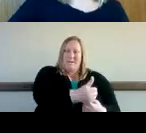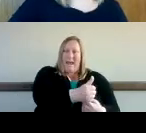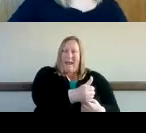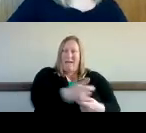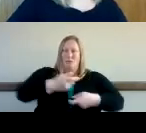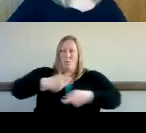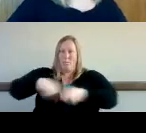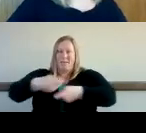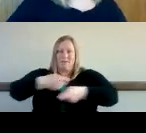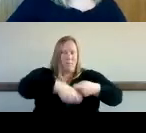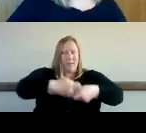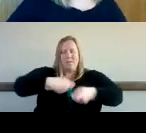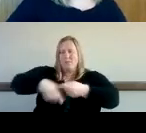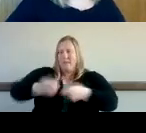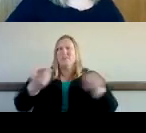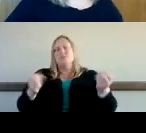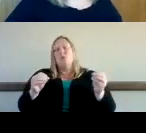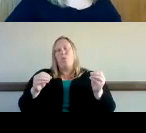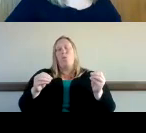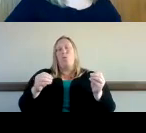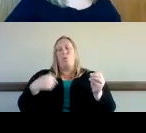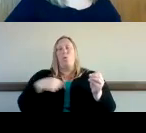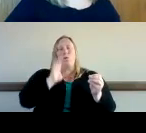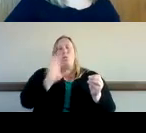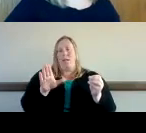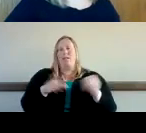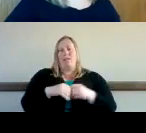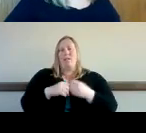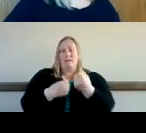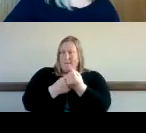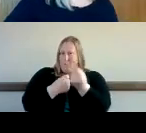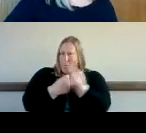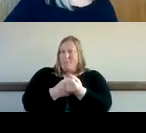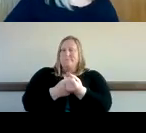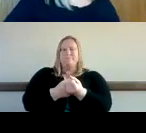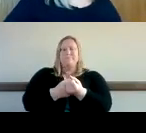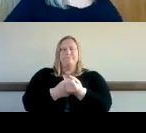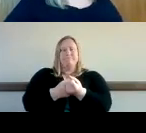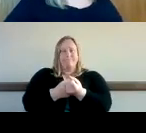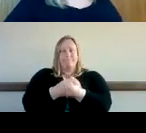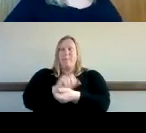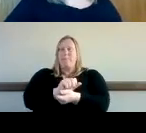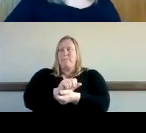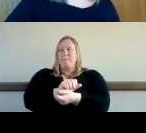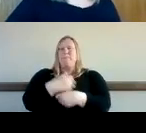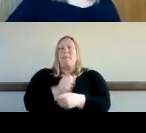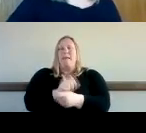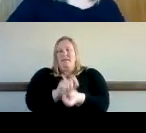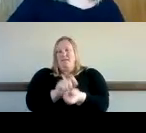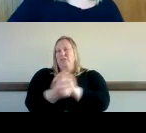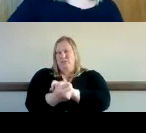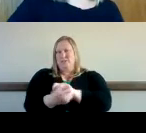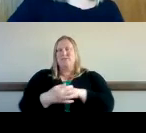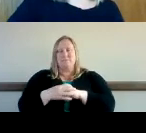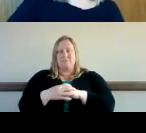so yes we do um we do uh make those changes the consumer um